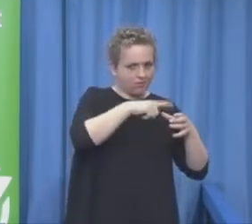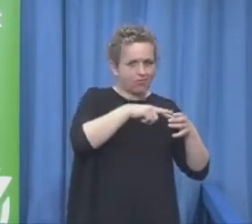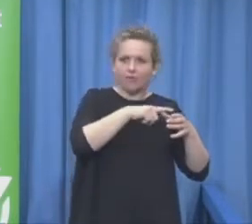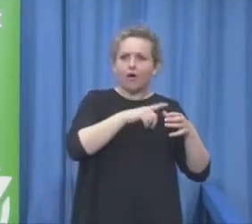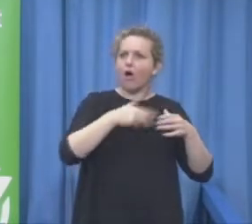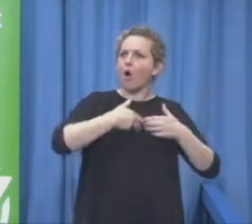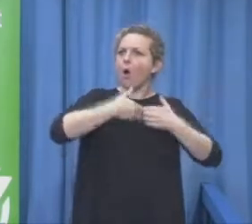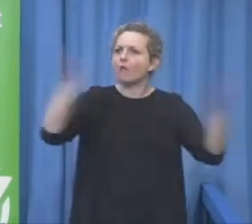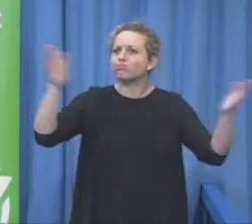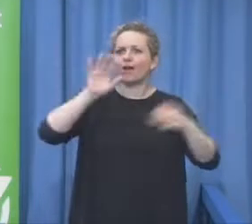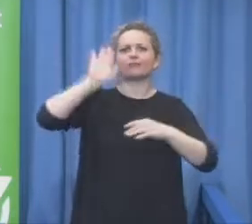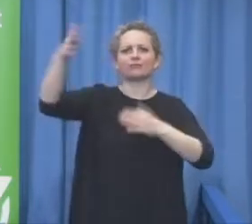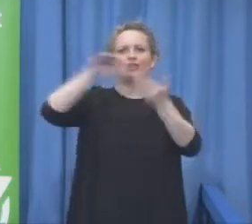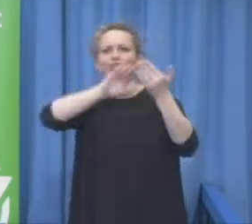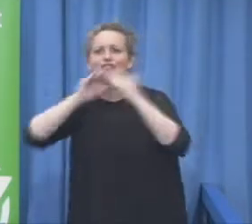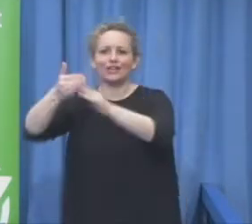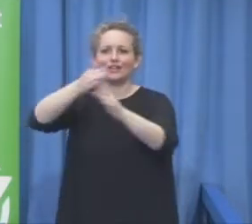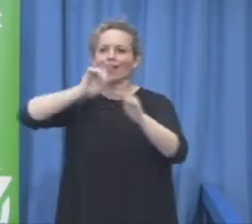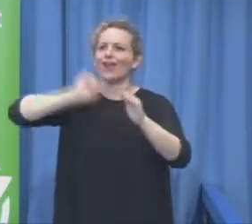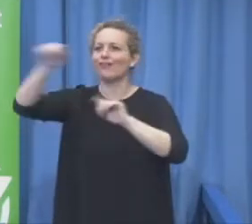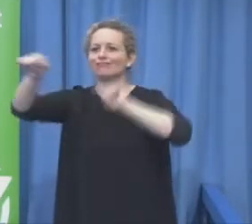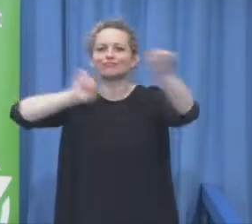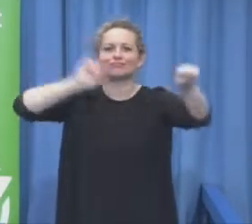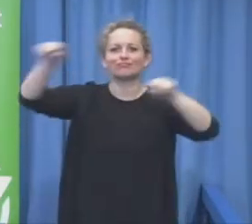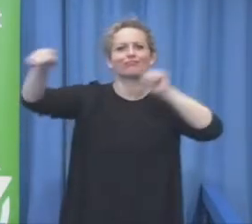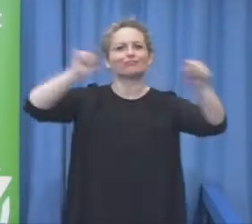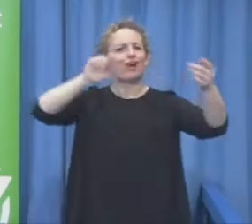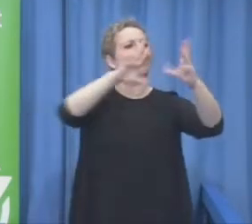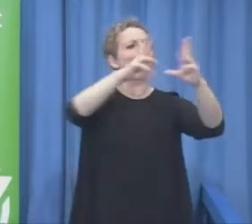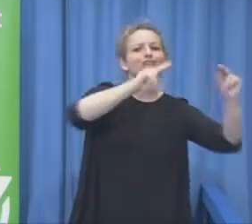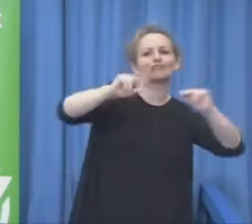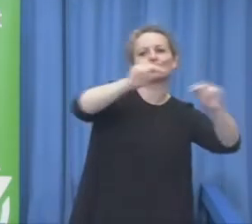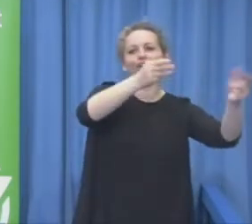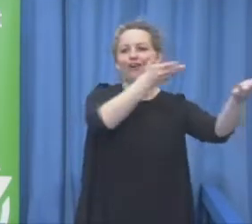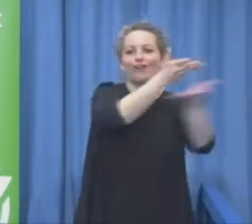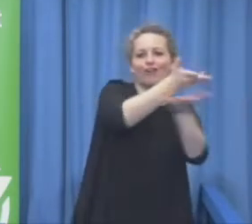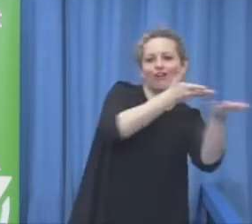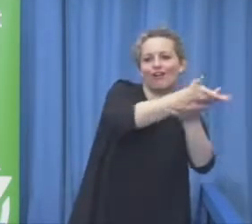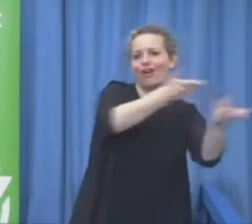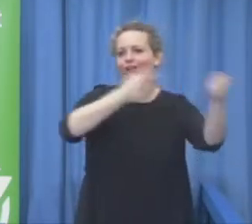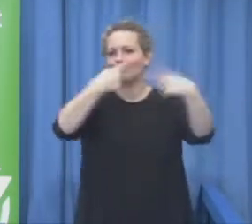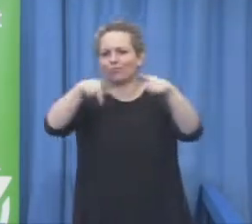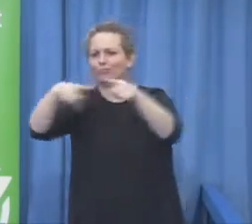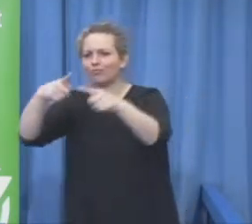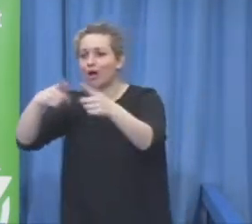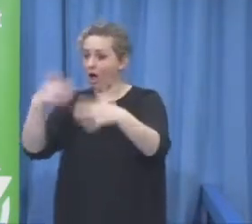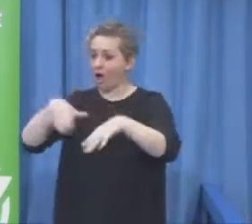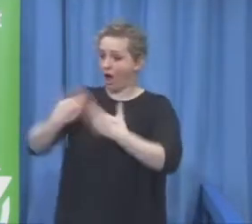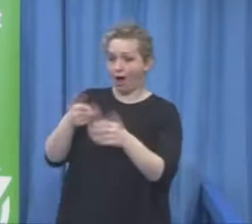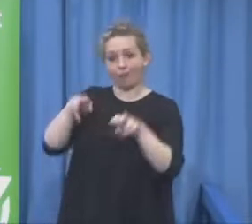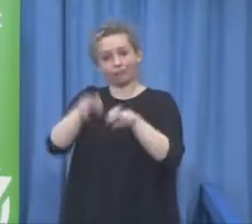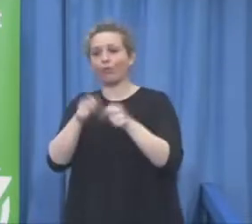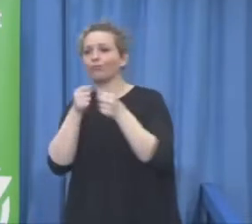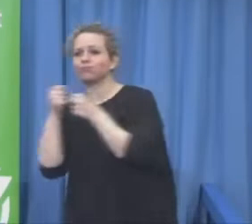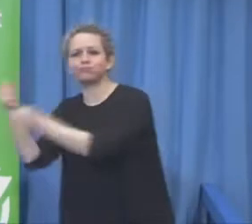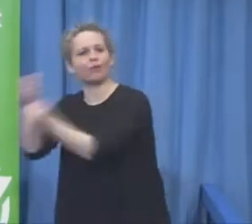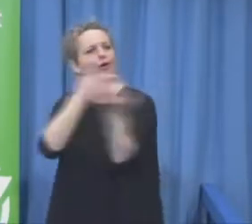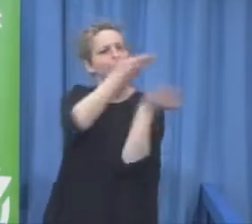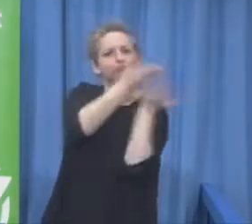some professionals from designs this is oldest